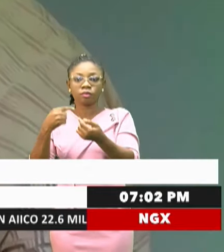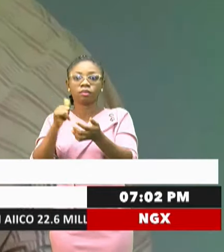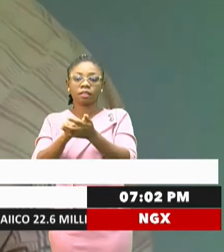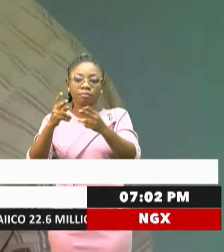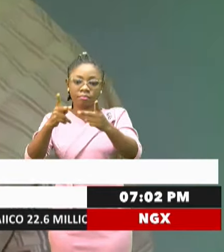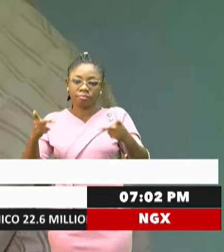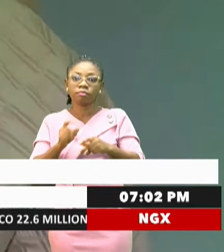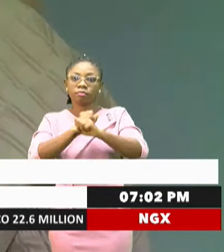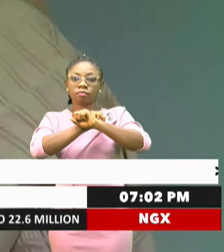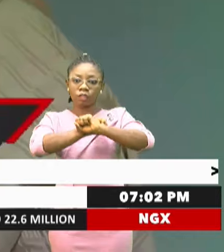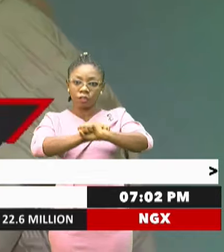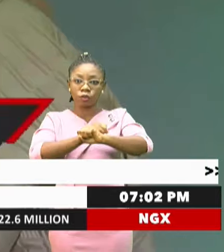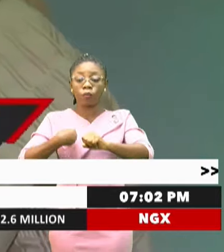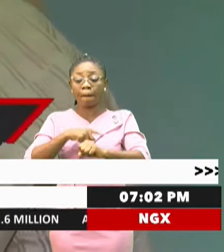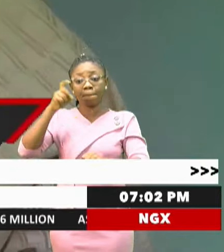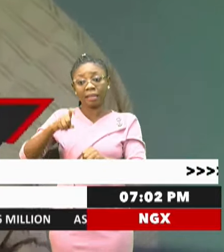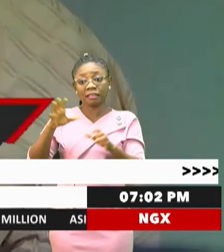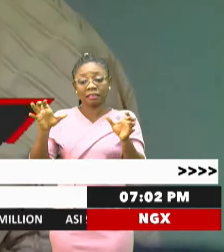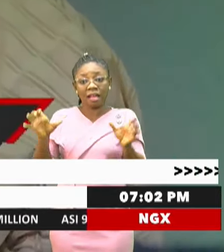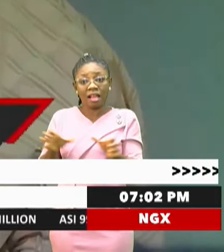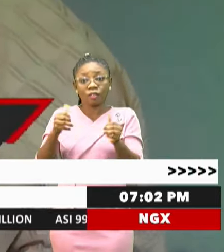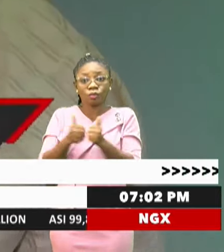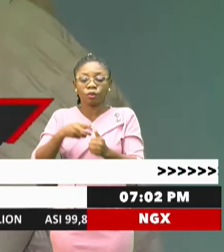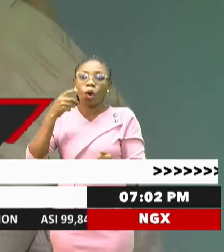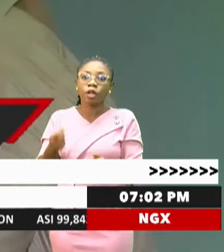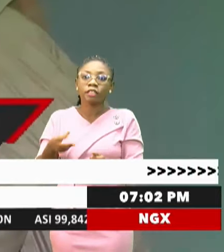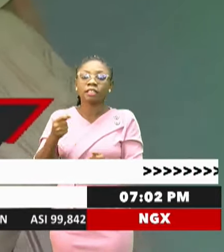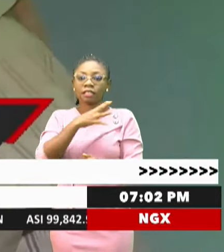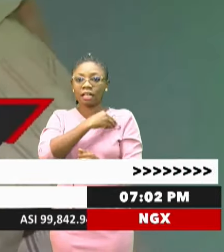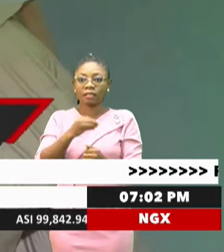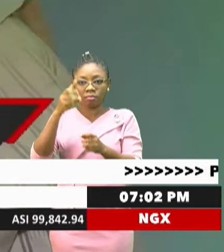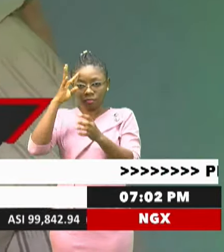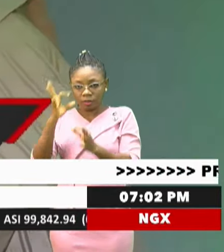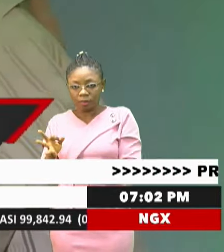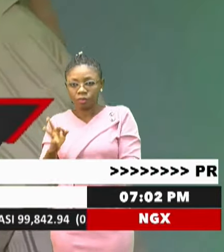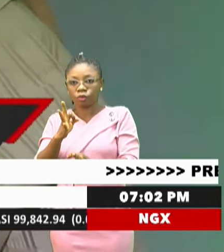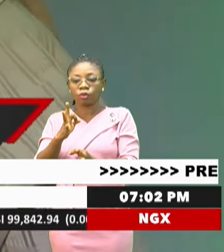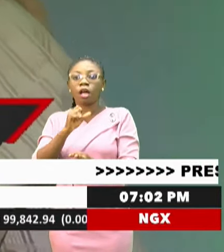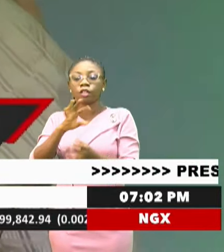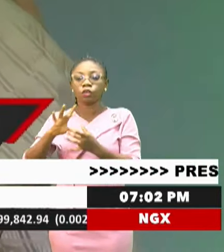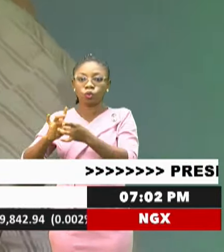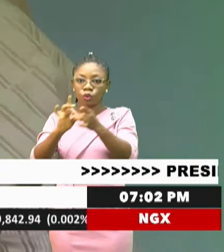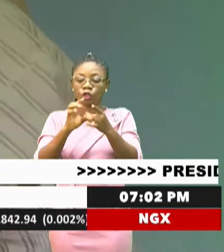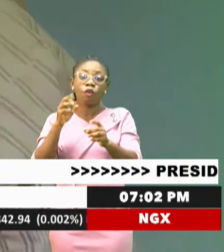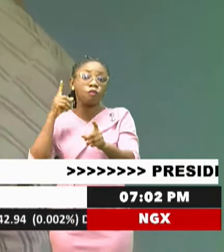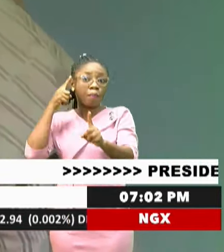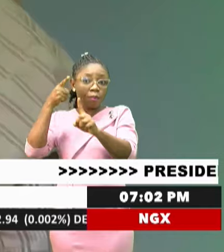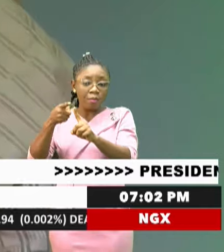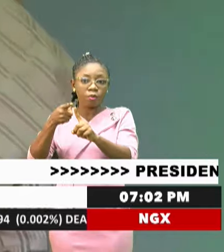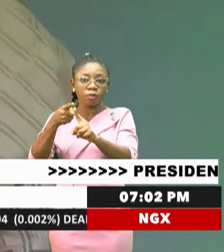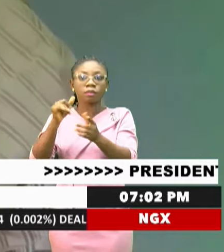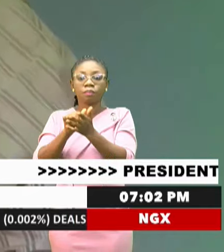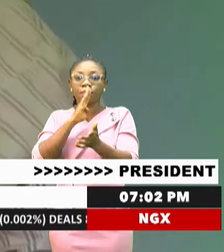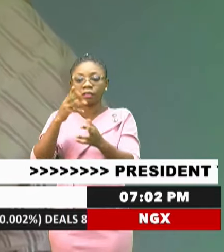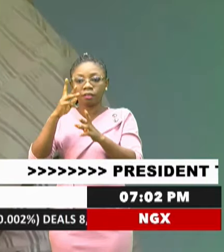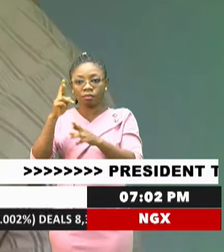We must act with urgency, determination, and unity of purpose. Let us build a region where every citizen